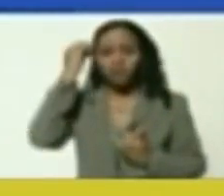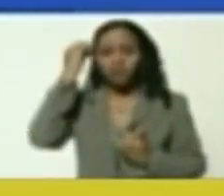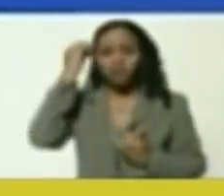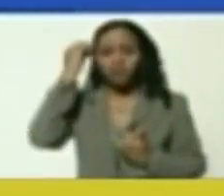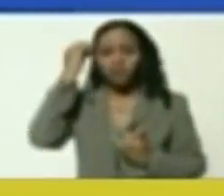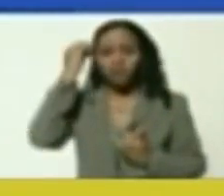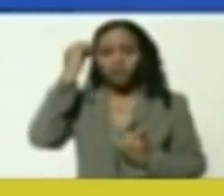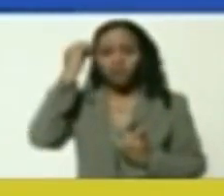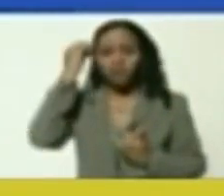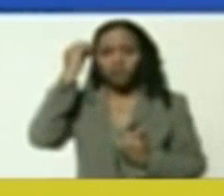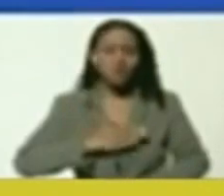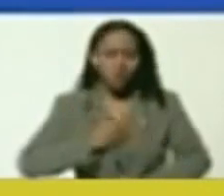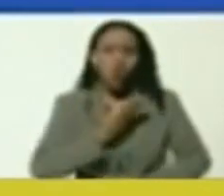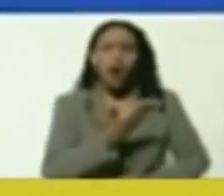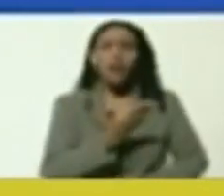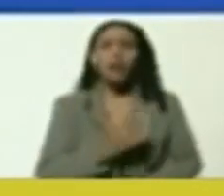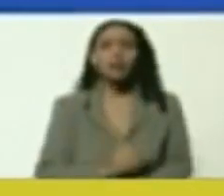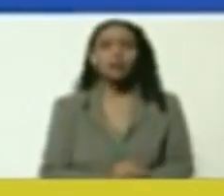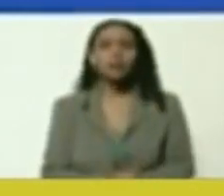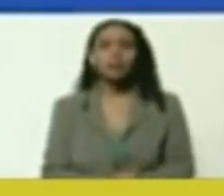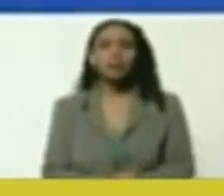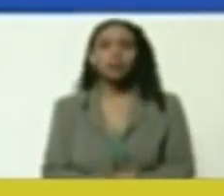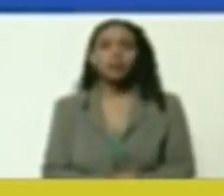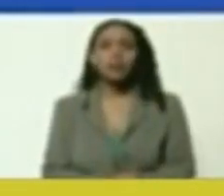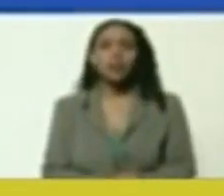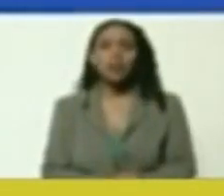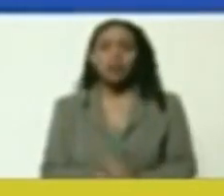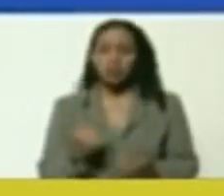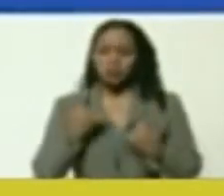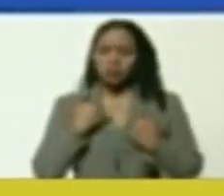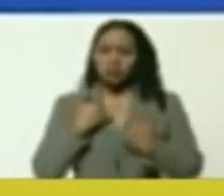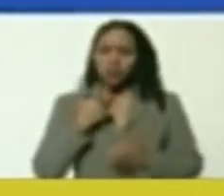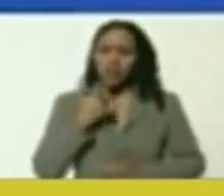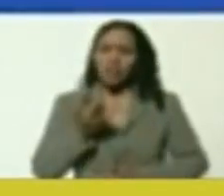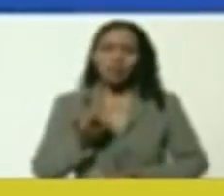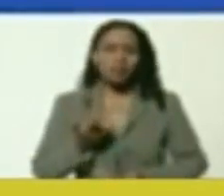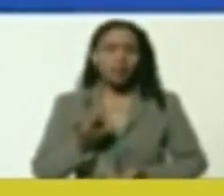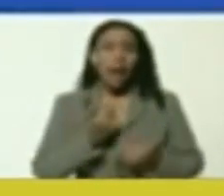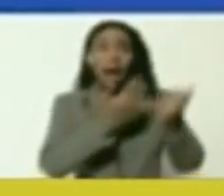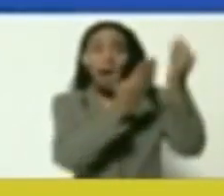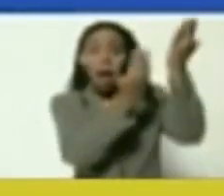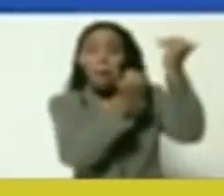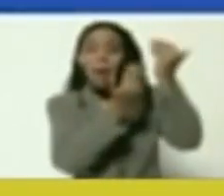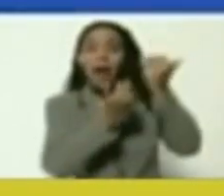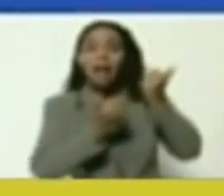you say, a better world is possible. You say,